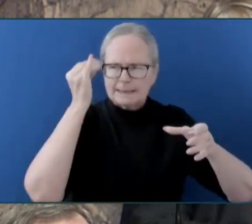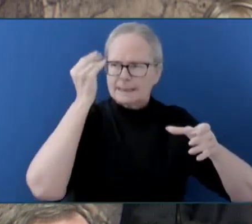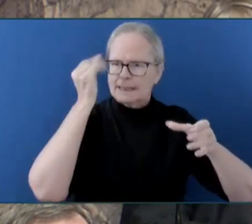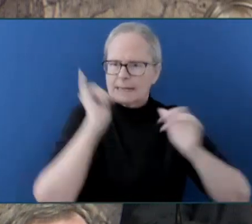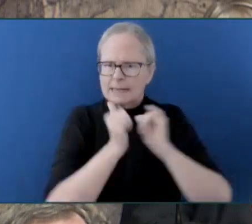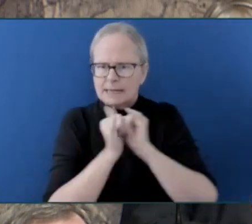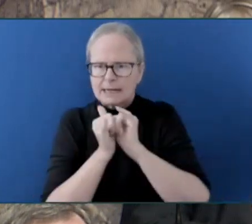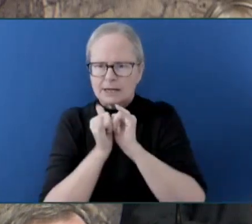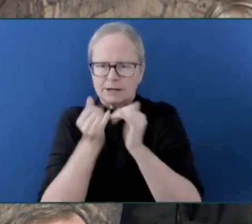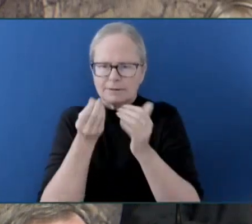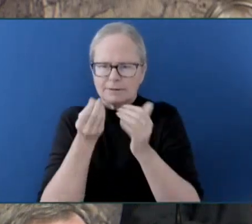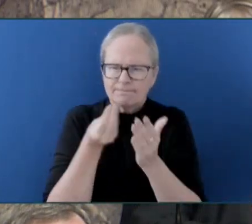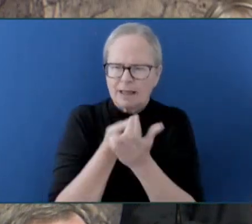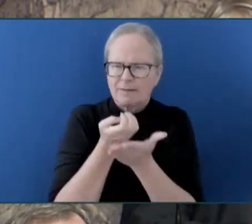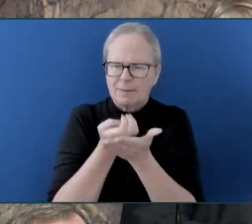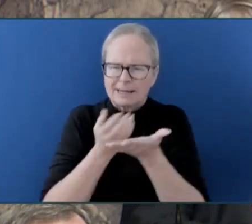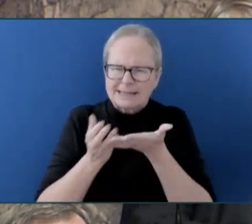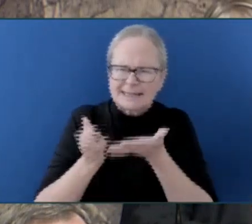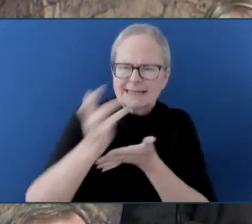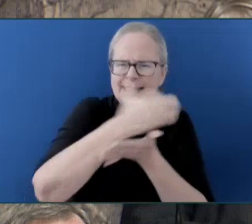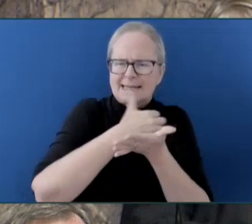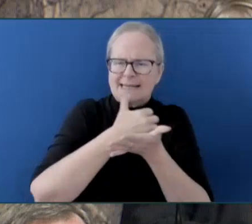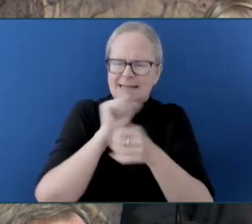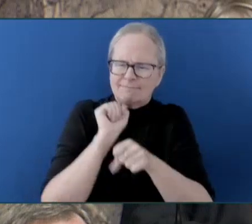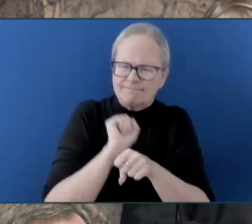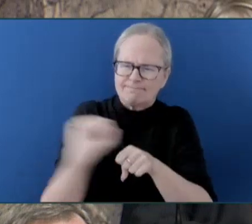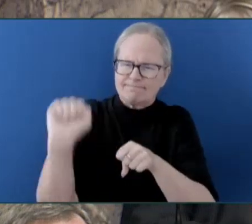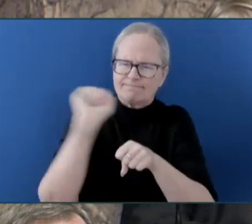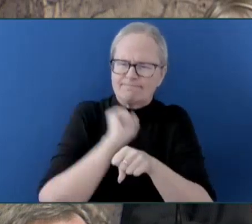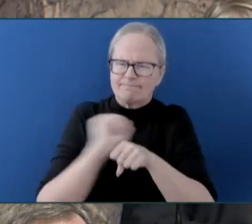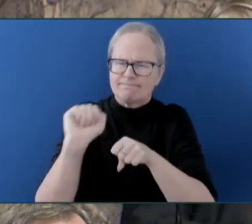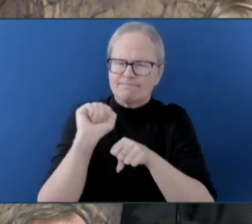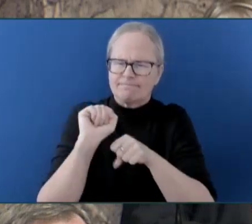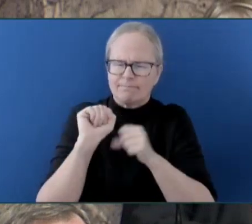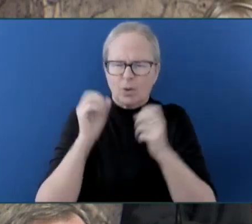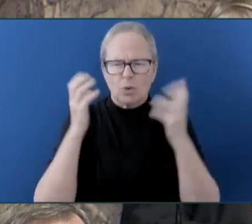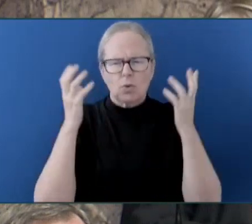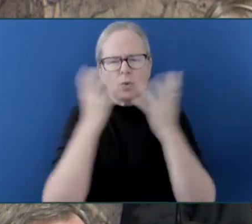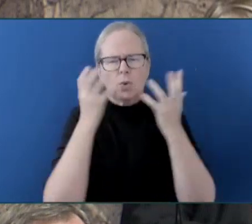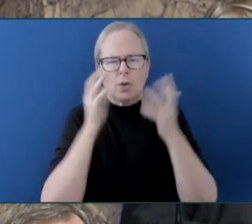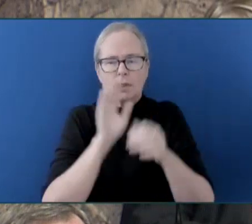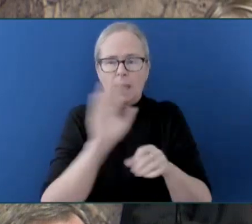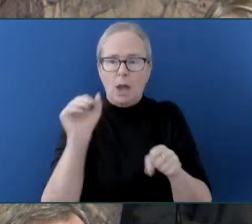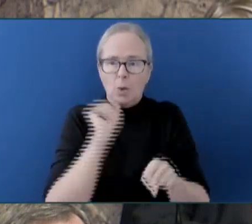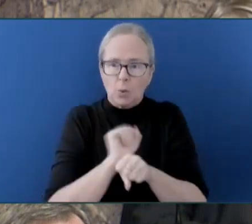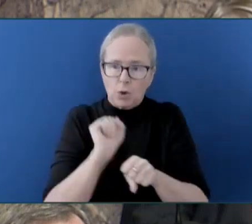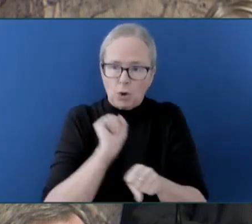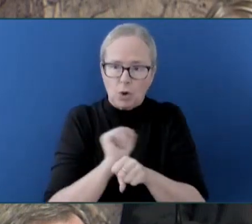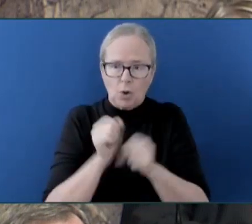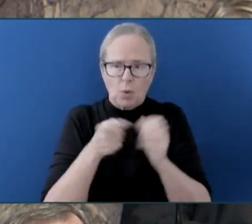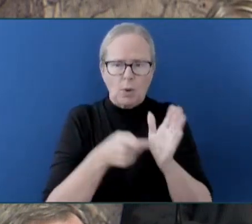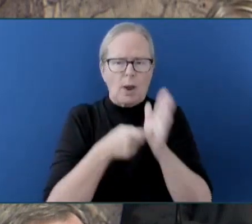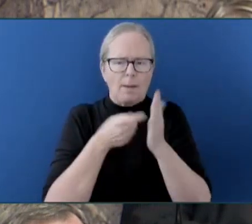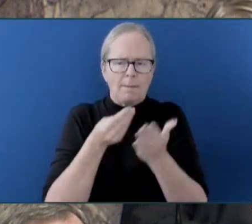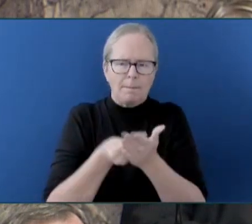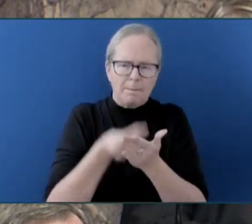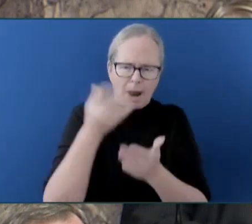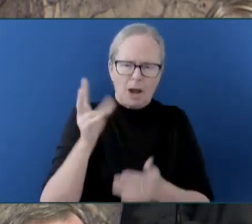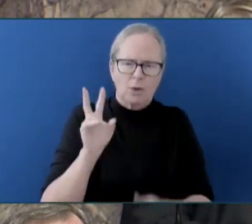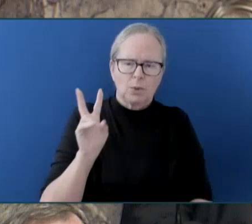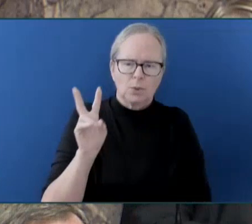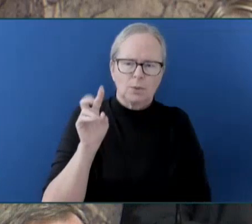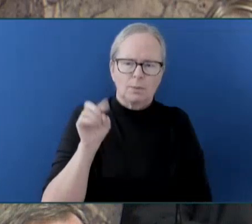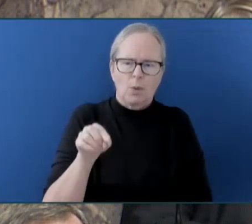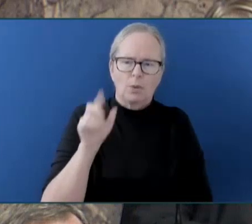and it has been a monumental effort considering the $2.3 million purchase price alone. Then something truly